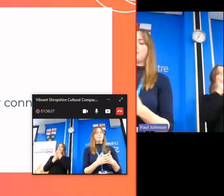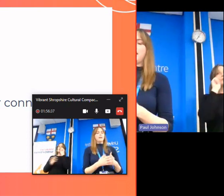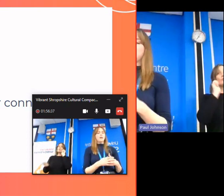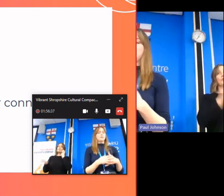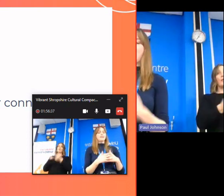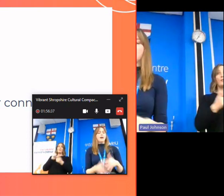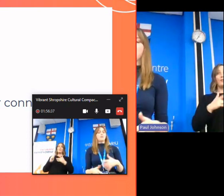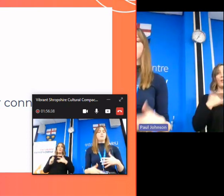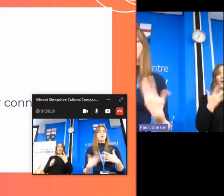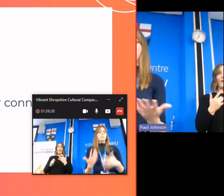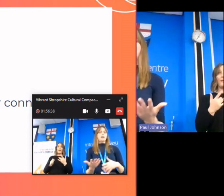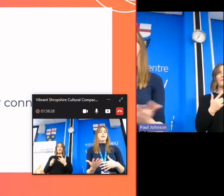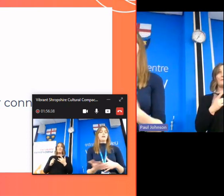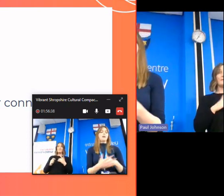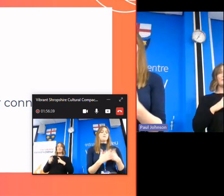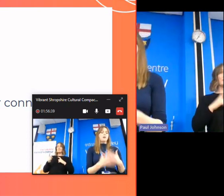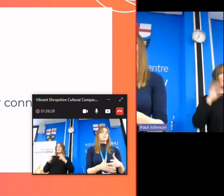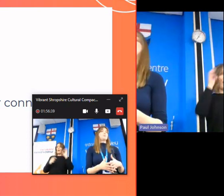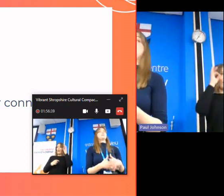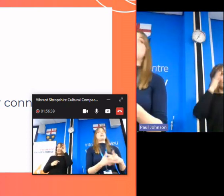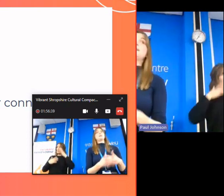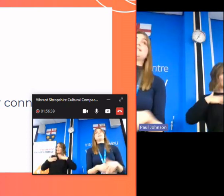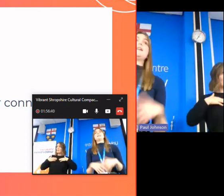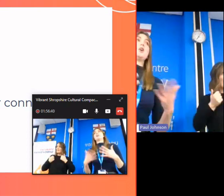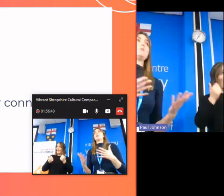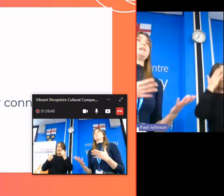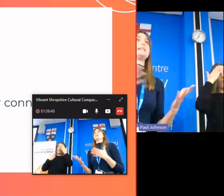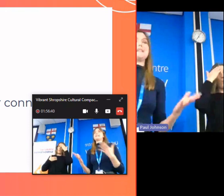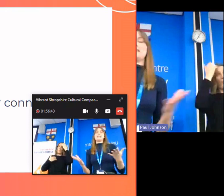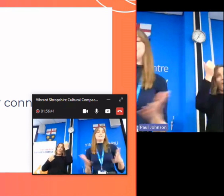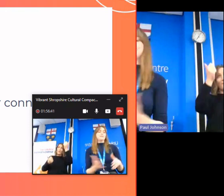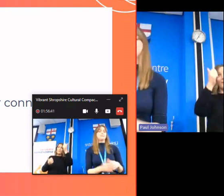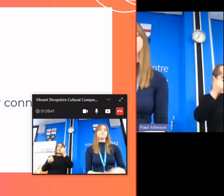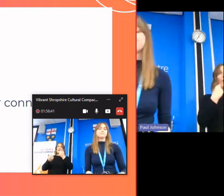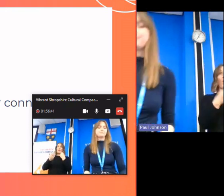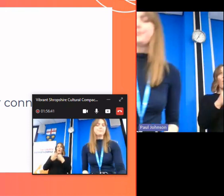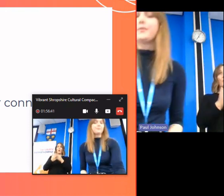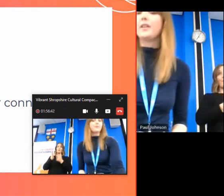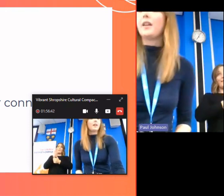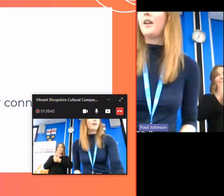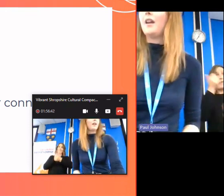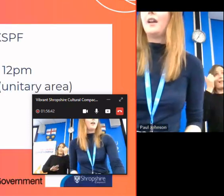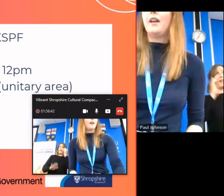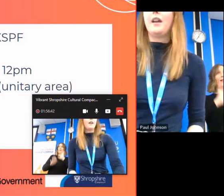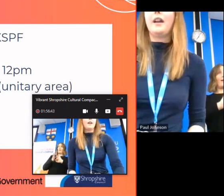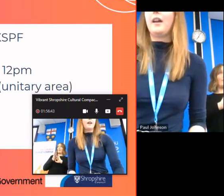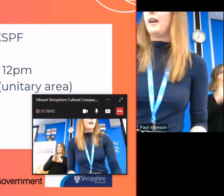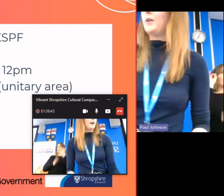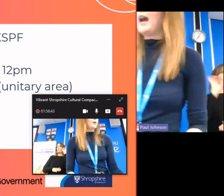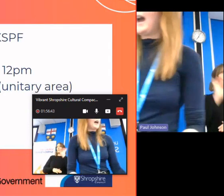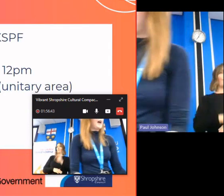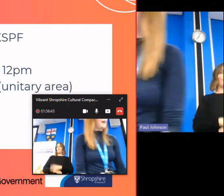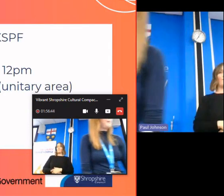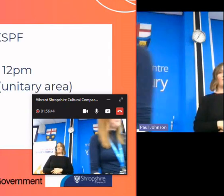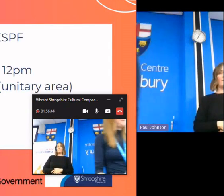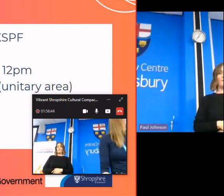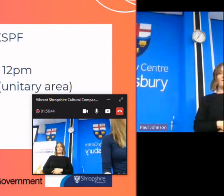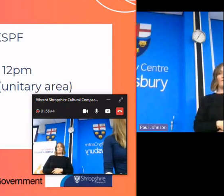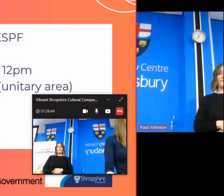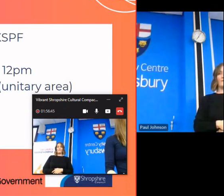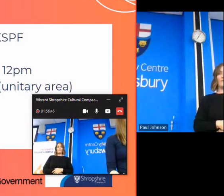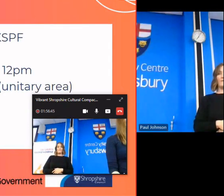and develop the county's health well-being environmental sustainability economy and skills okay